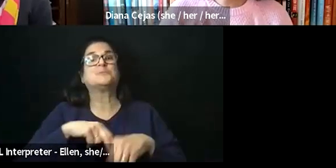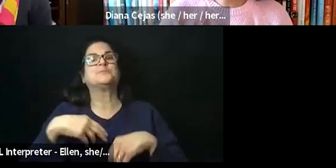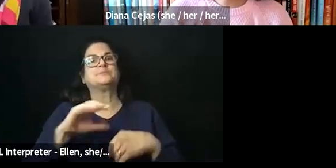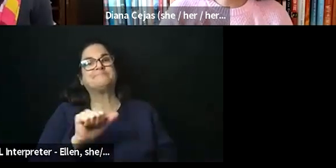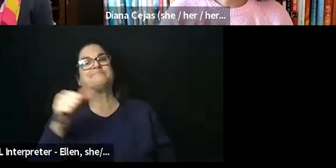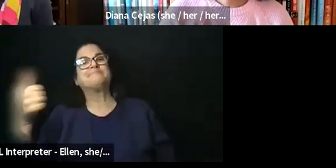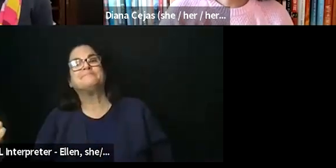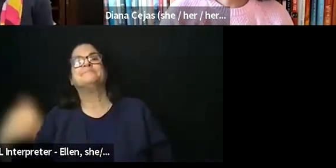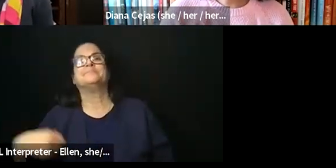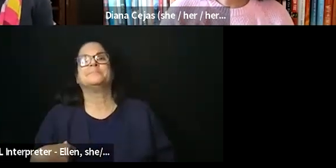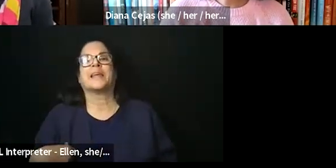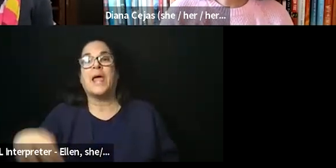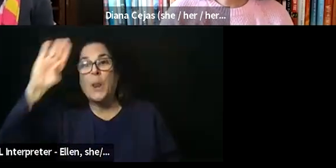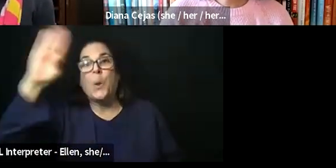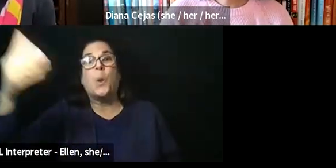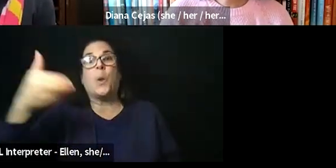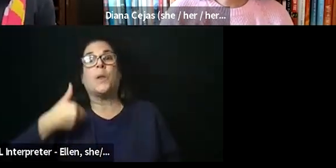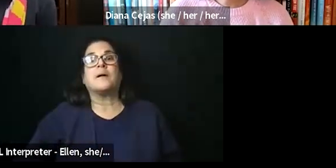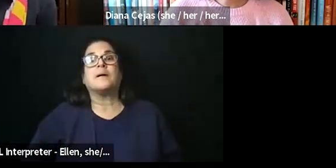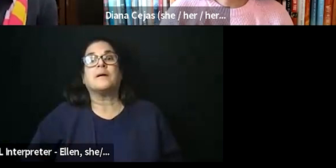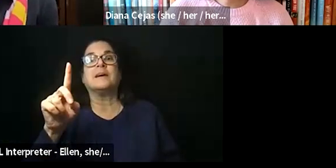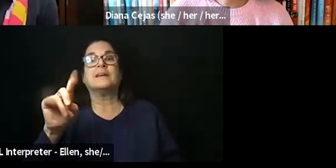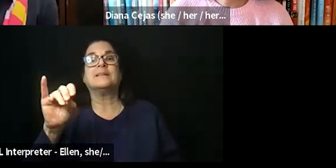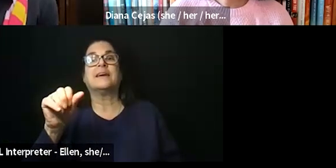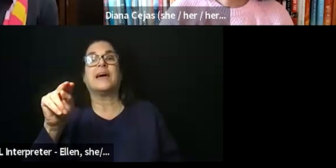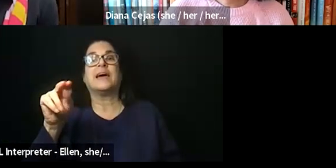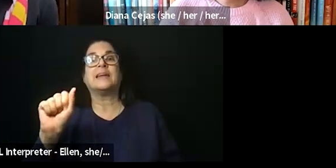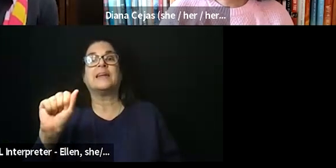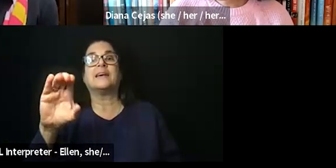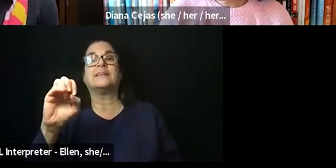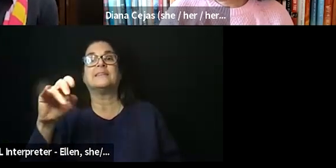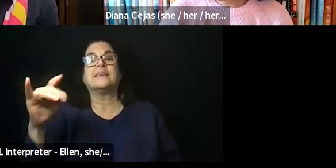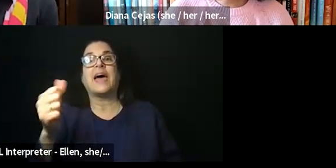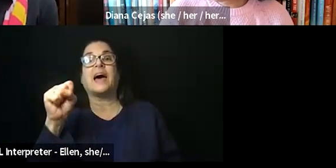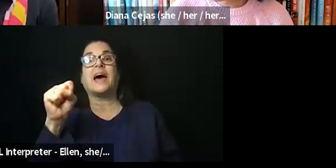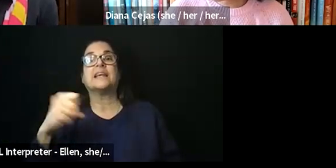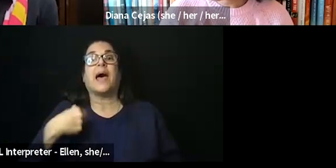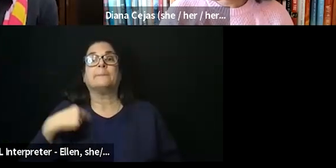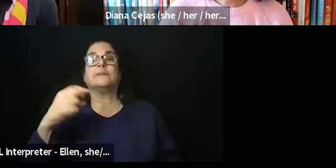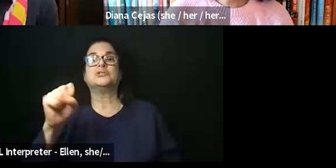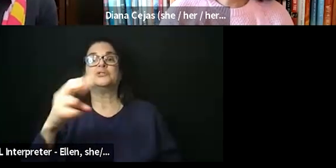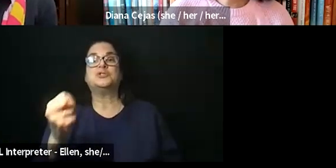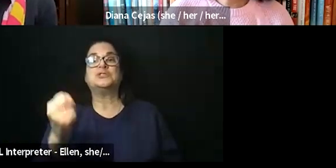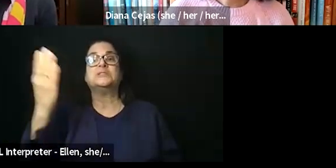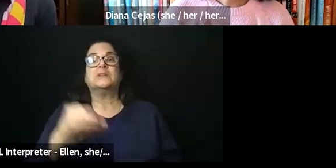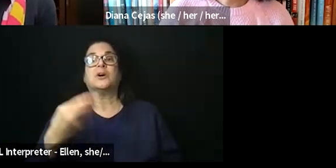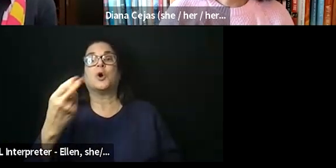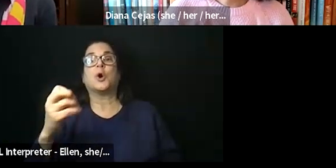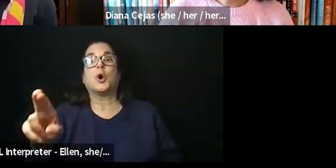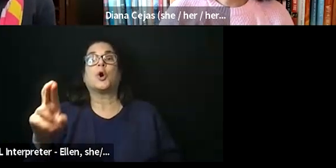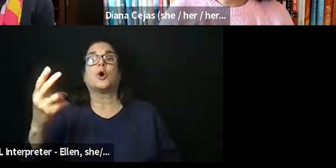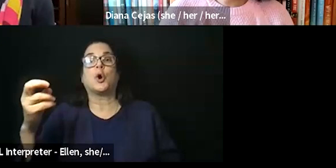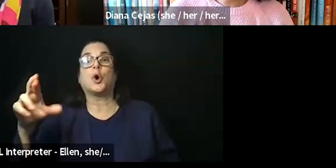Sure. Hello. My name is Diana Sihas. My pronouns are she, her, hers. I am a visual description.